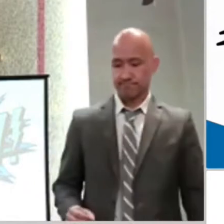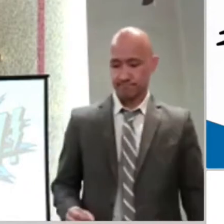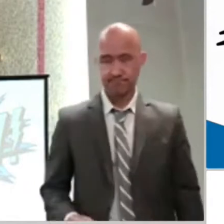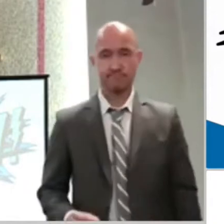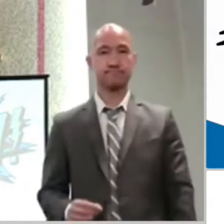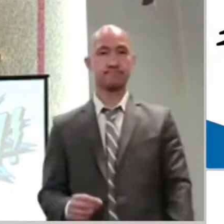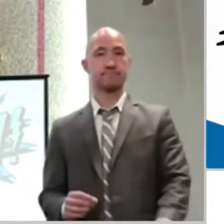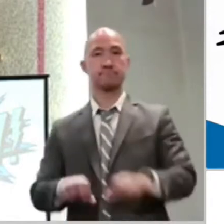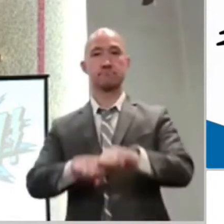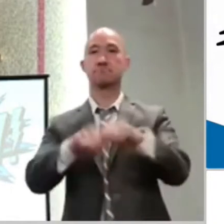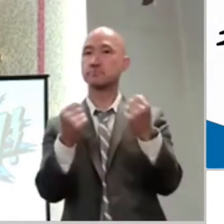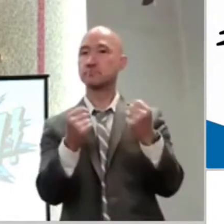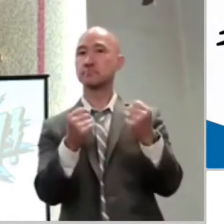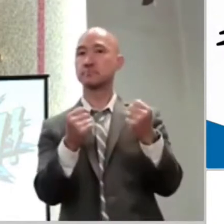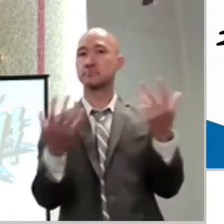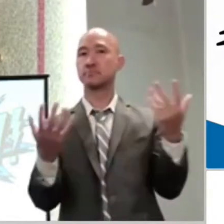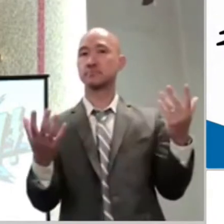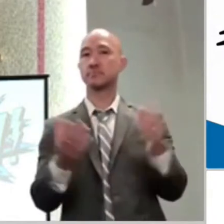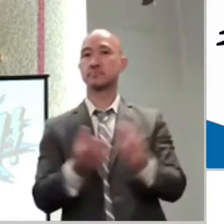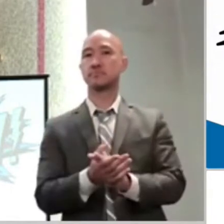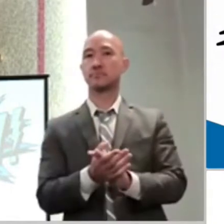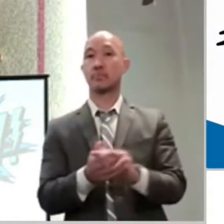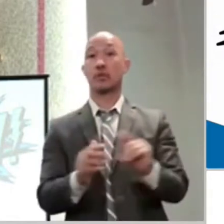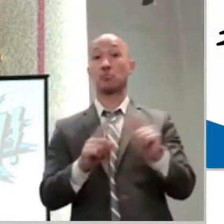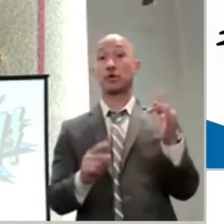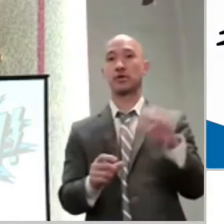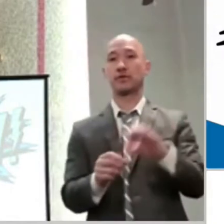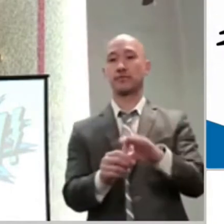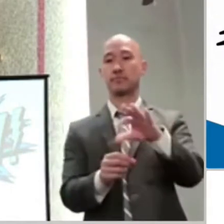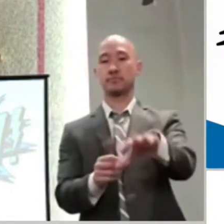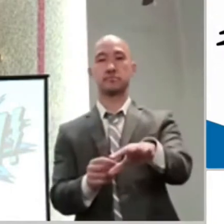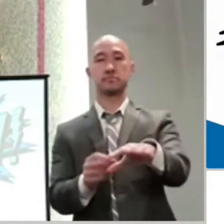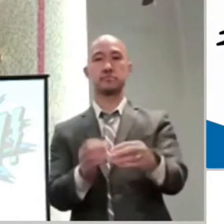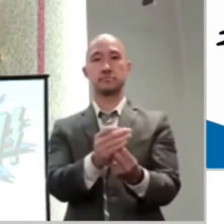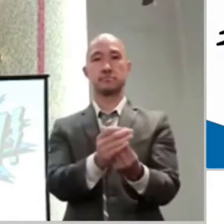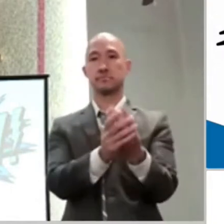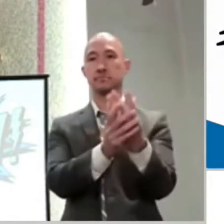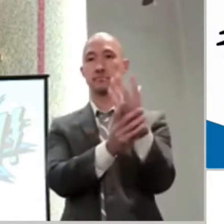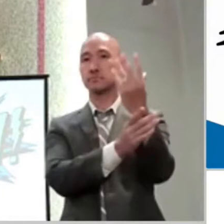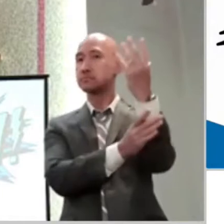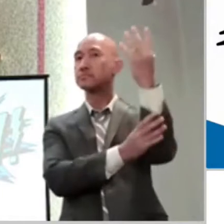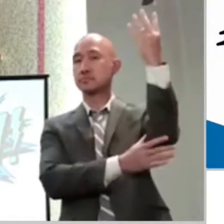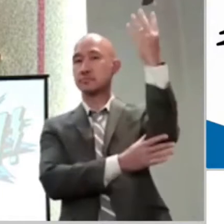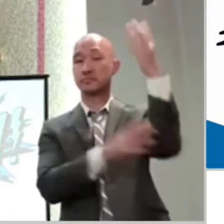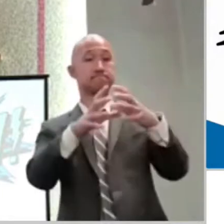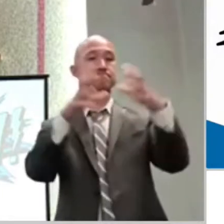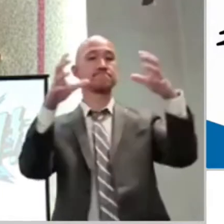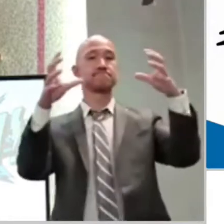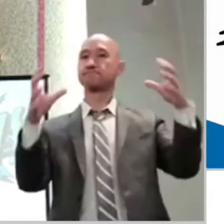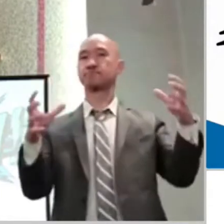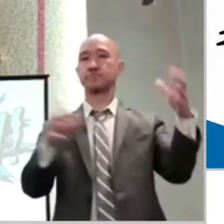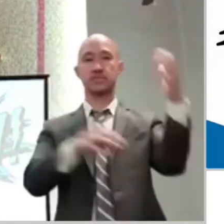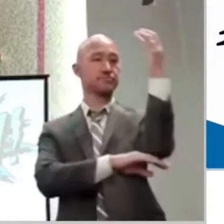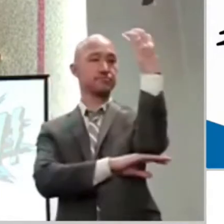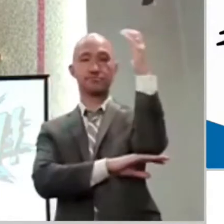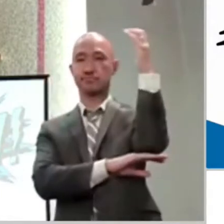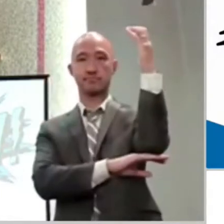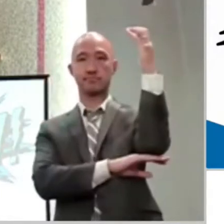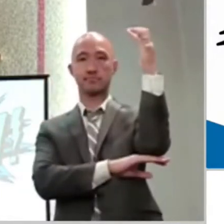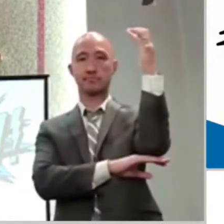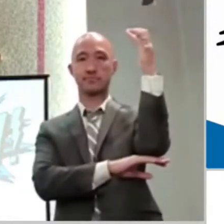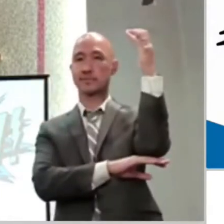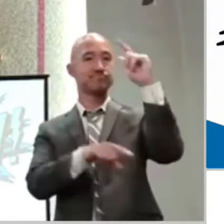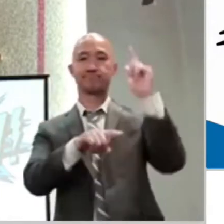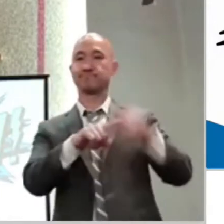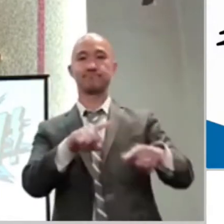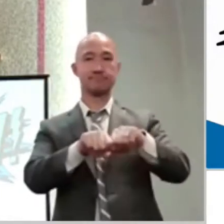an oak tree, know, try to fight with that. You know, it takes a lot of energy to cut down an oak tree. doesn't go down that easily. So